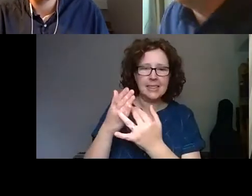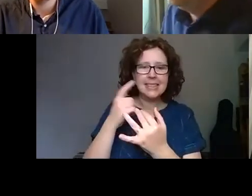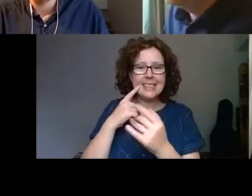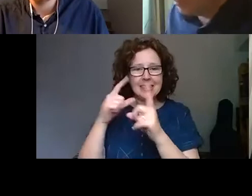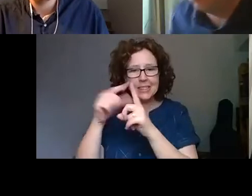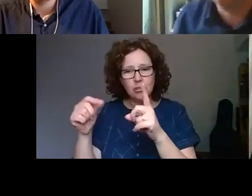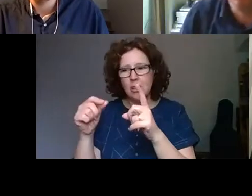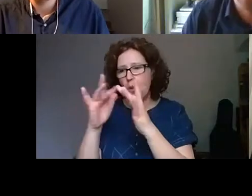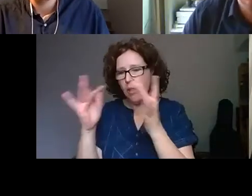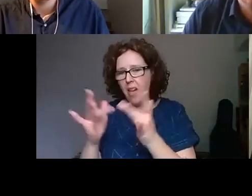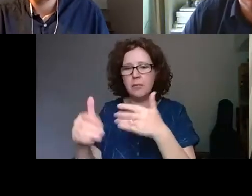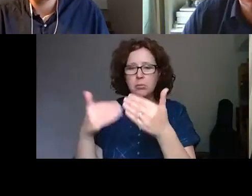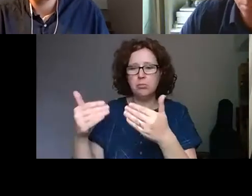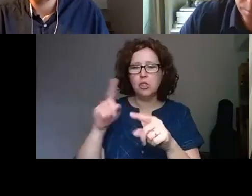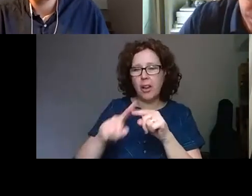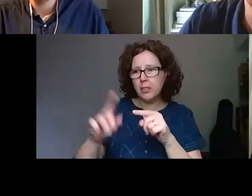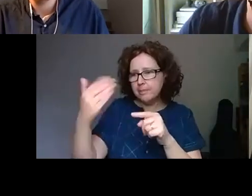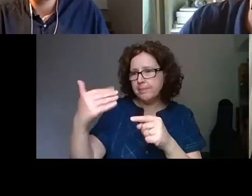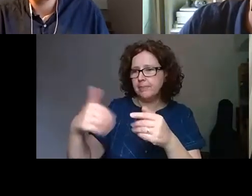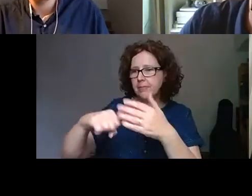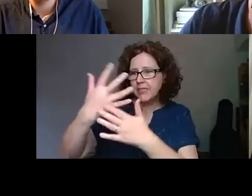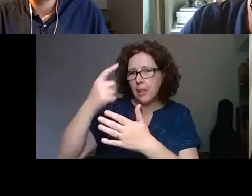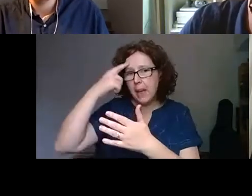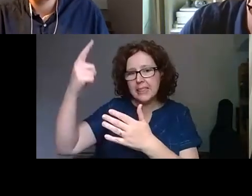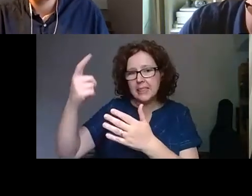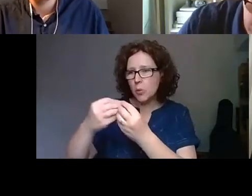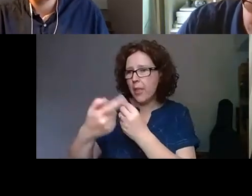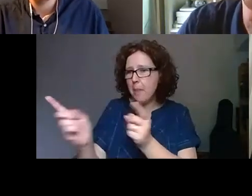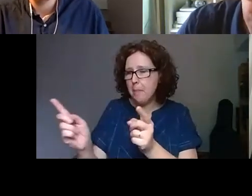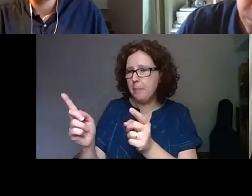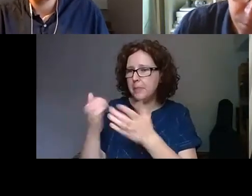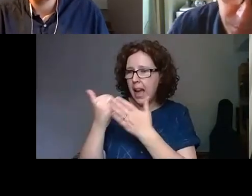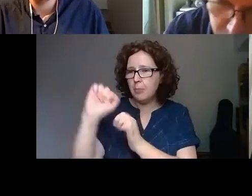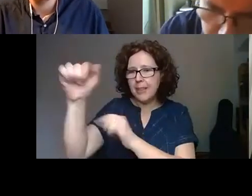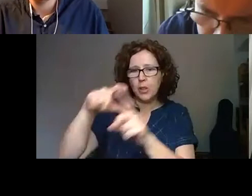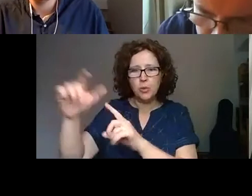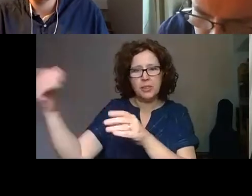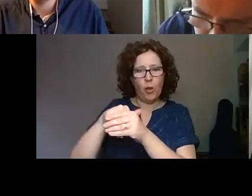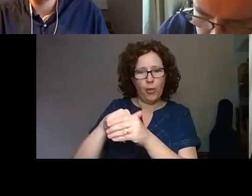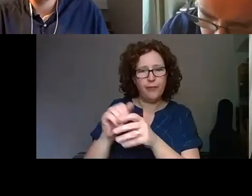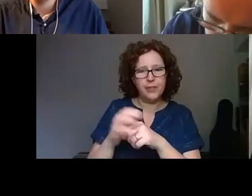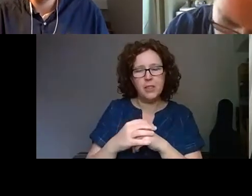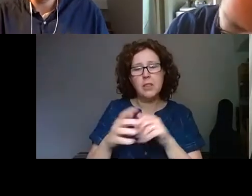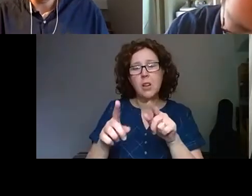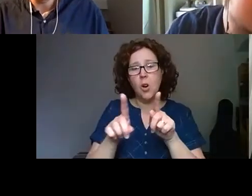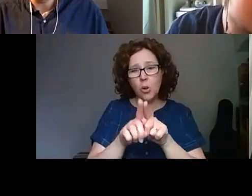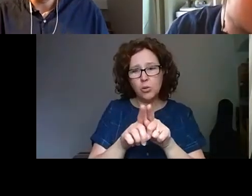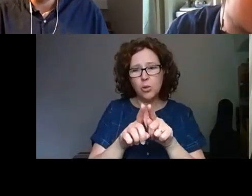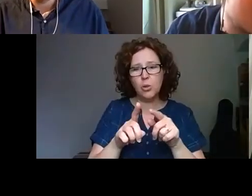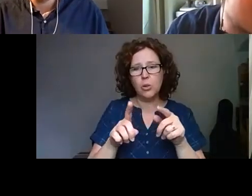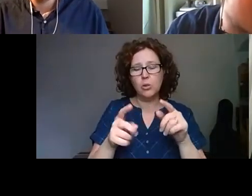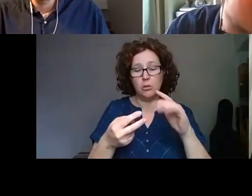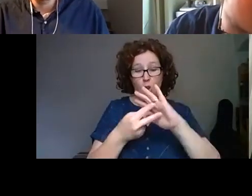develop ideas with them to enable them to participate. And the other thing, of course, is at an